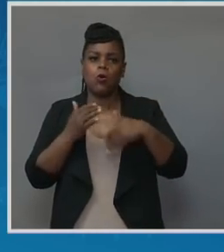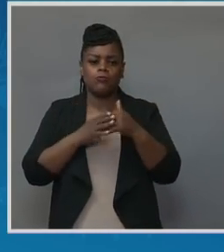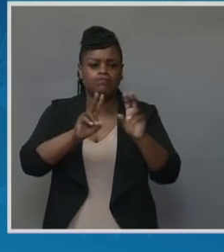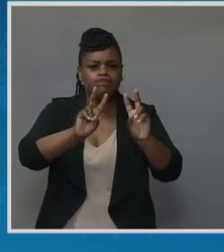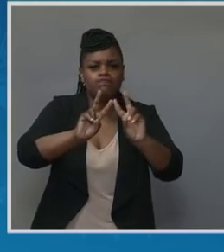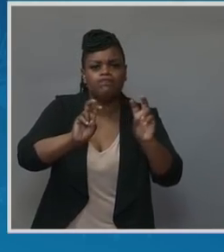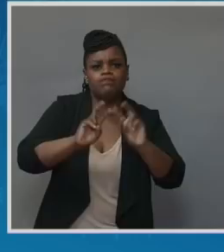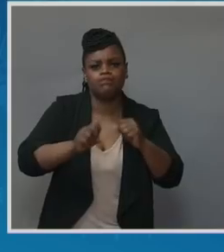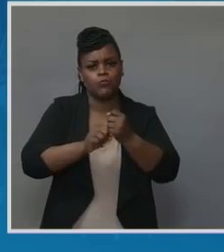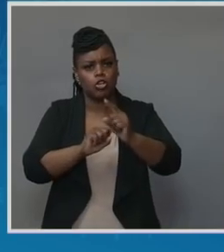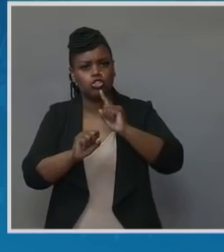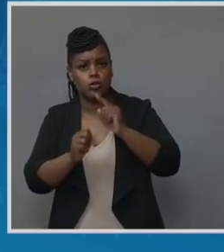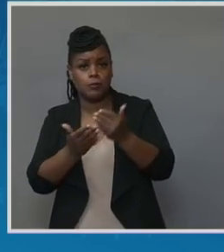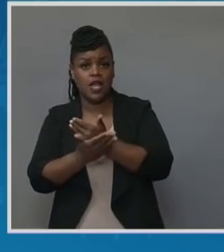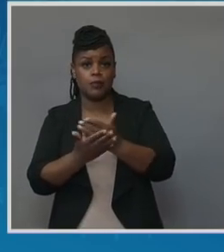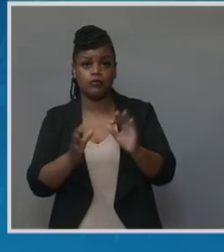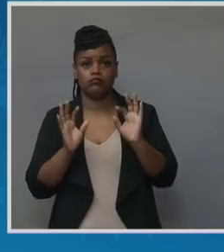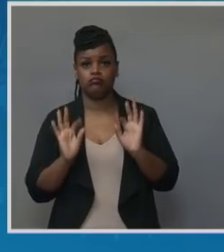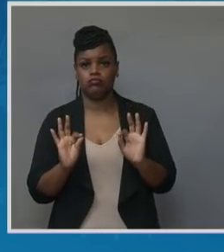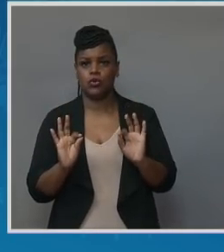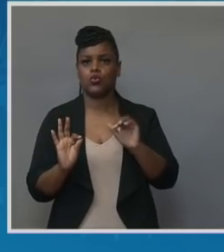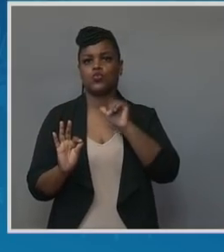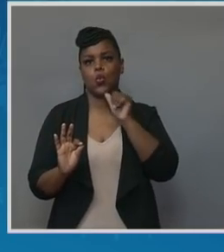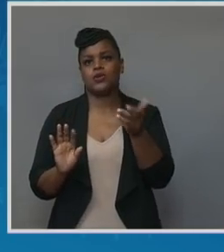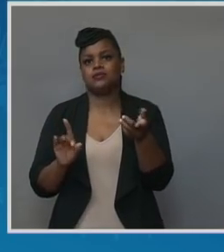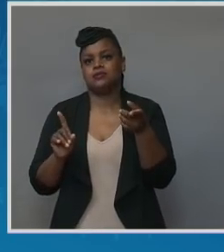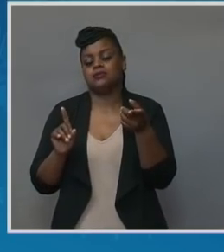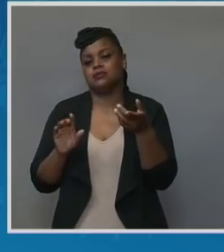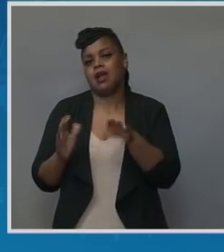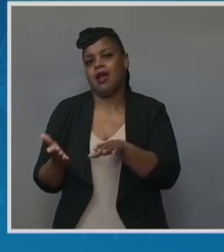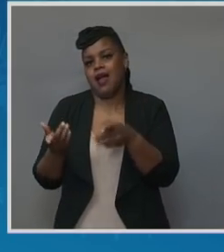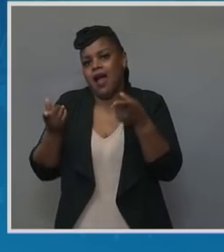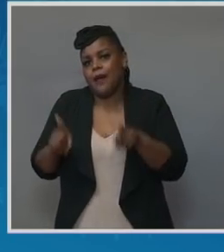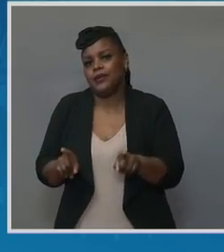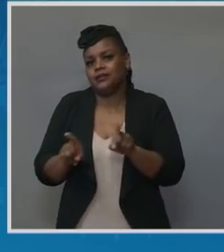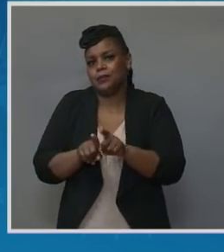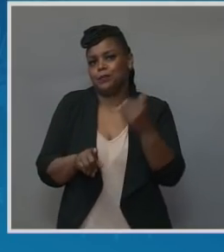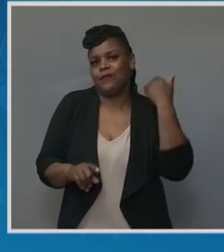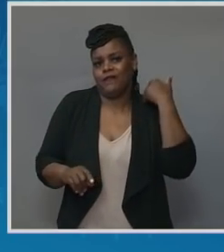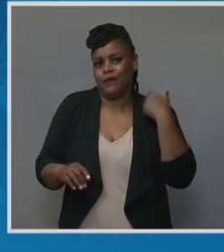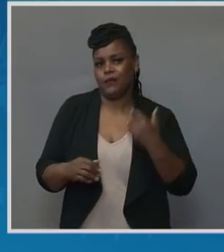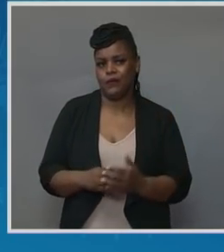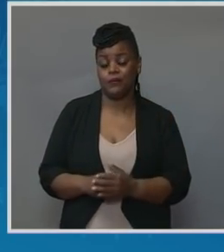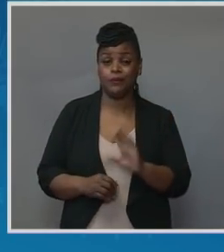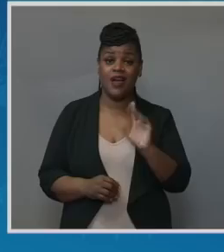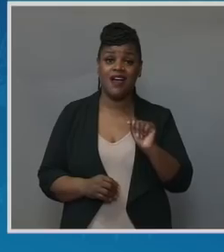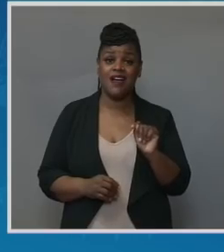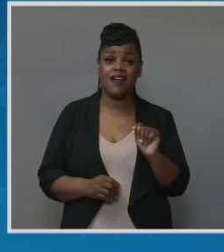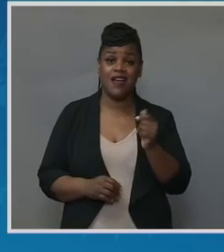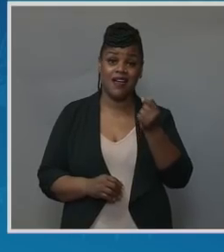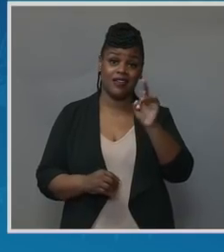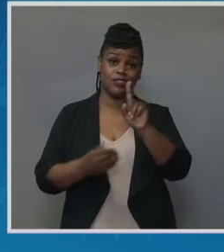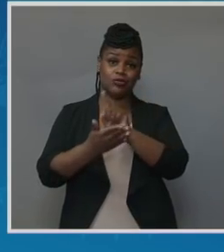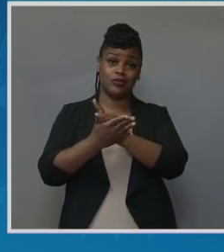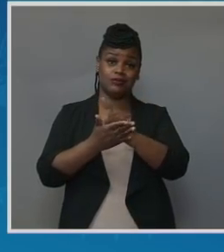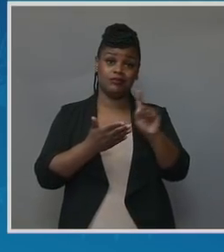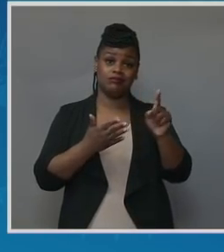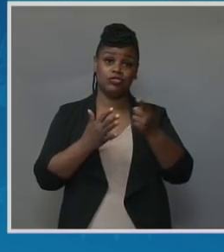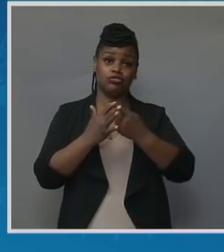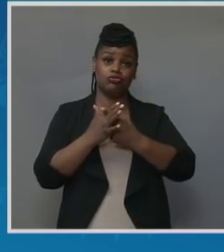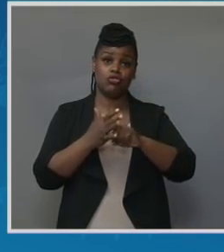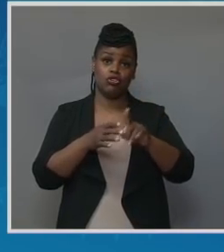this baby would not have the same outcome as my son, but it did not. At 18 weeks, I went into preterm labor